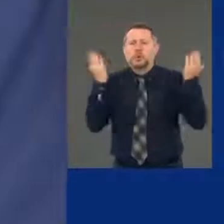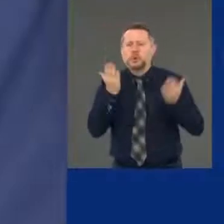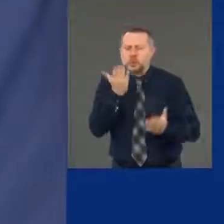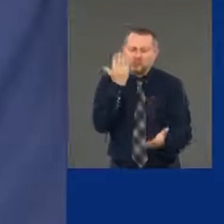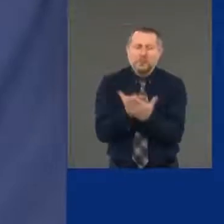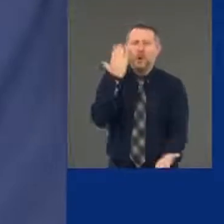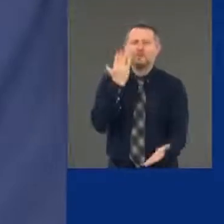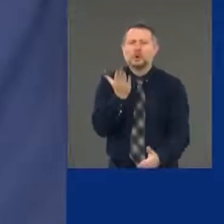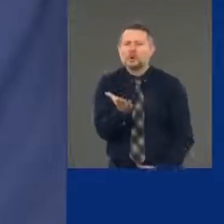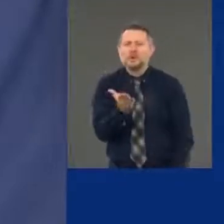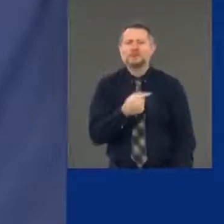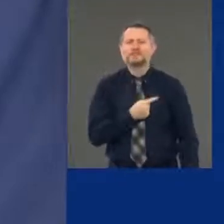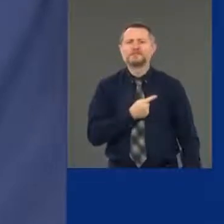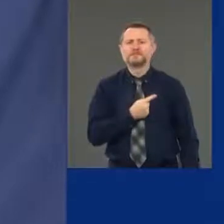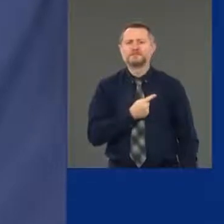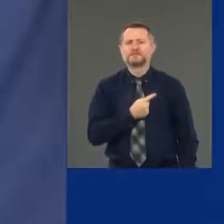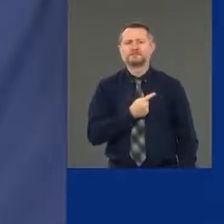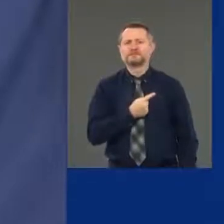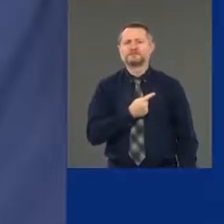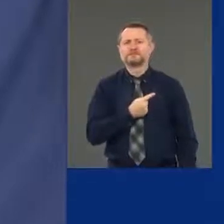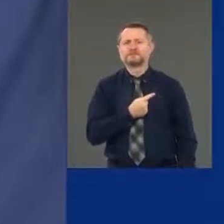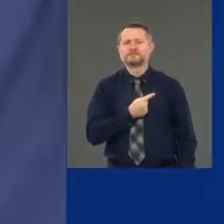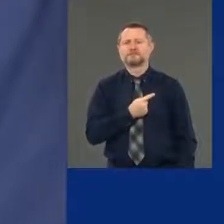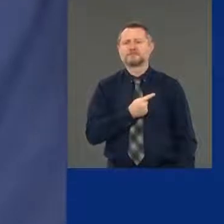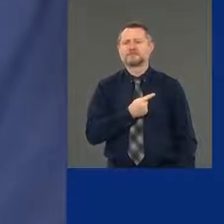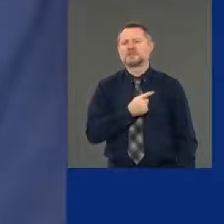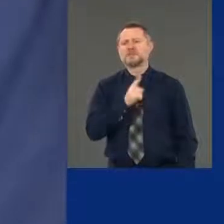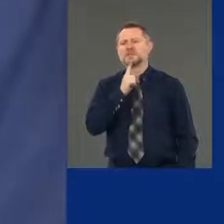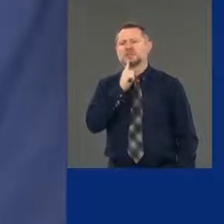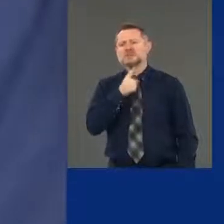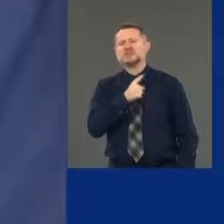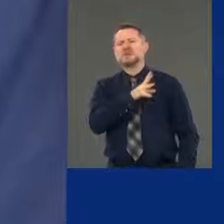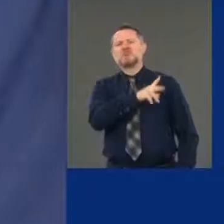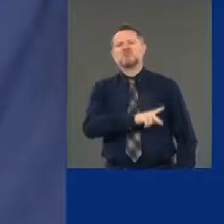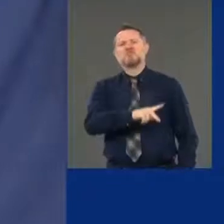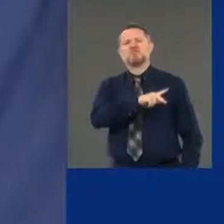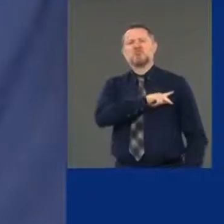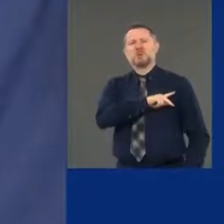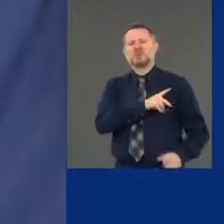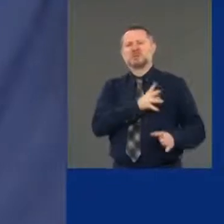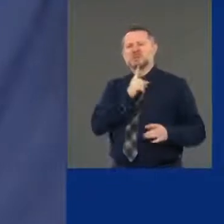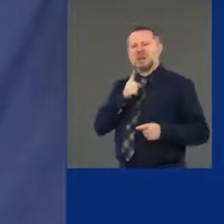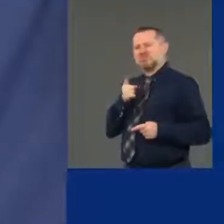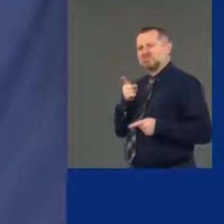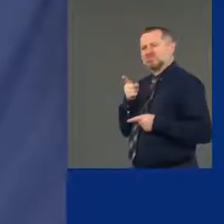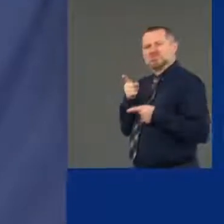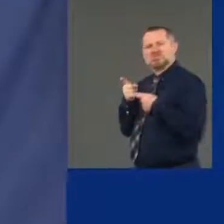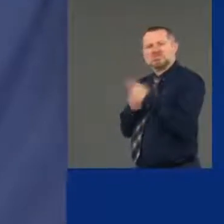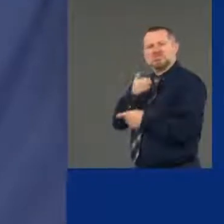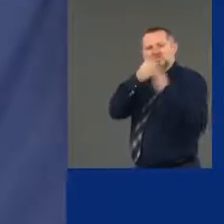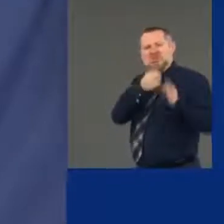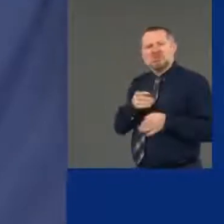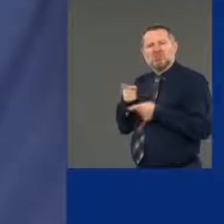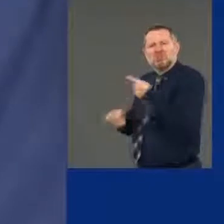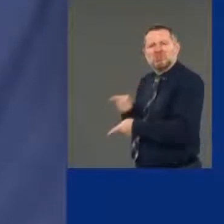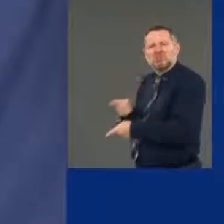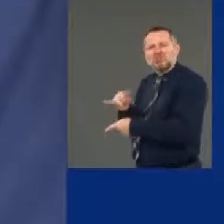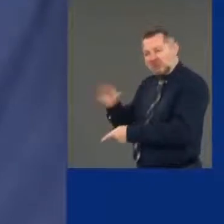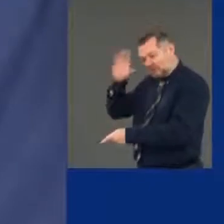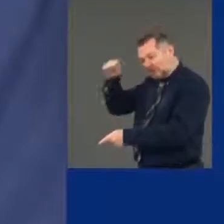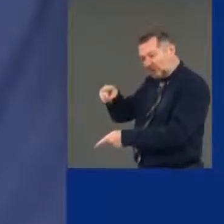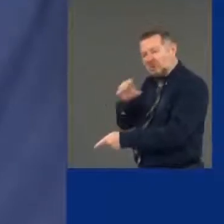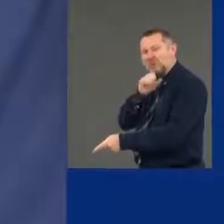Totally personally disparaging. And in a moment where the man is still in the hospital, show some